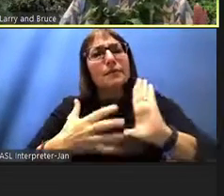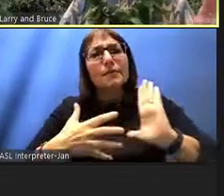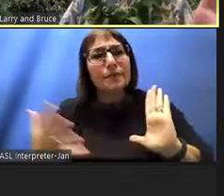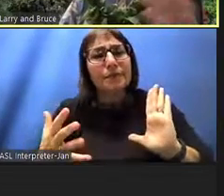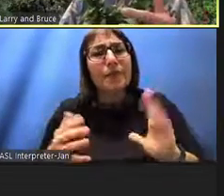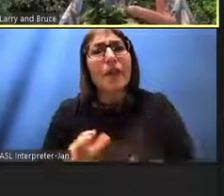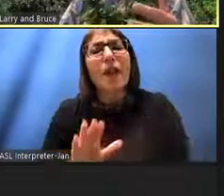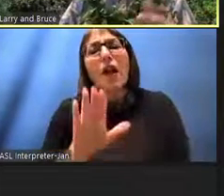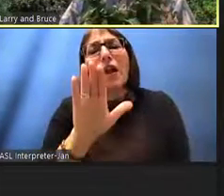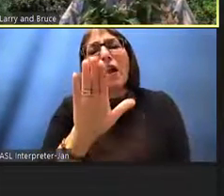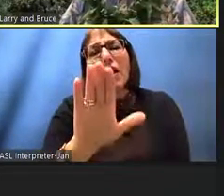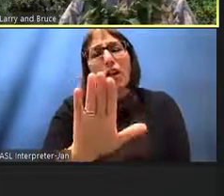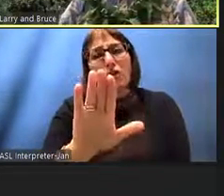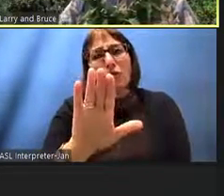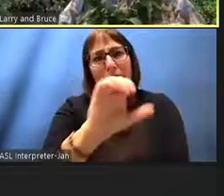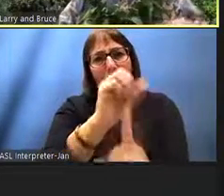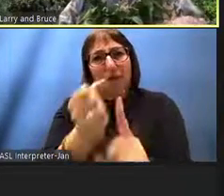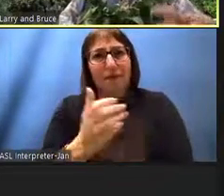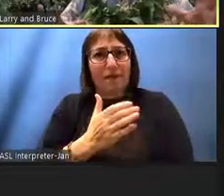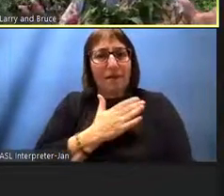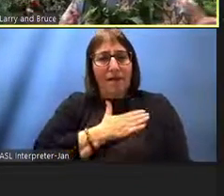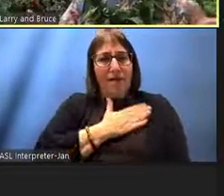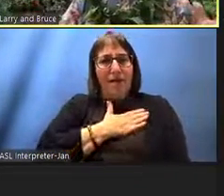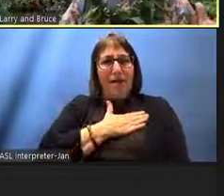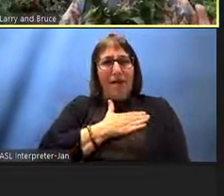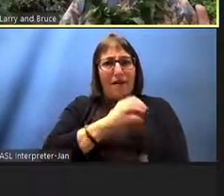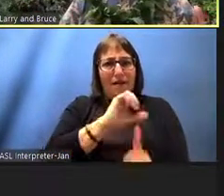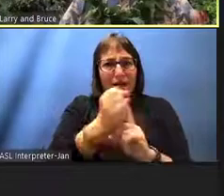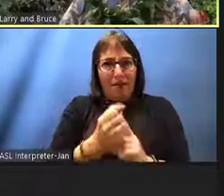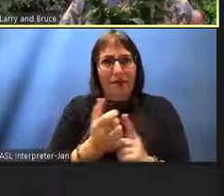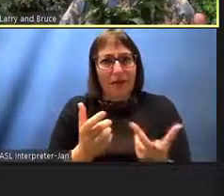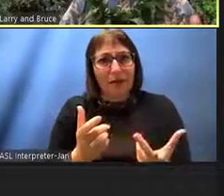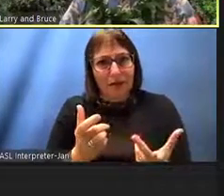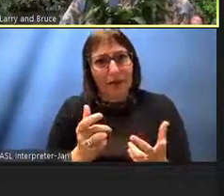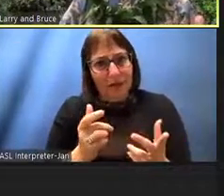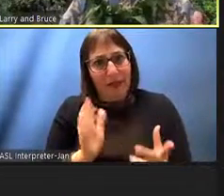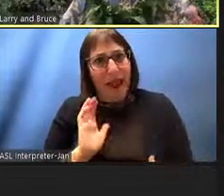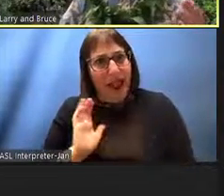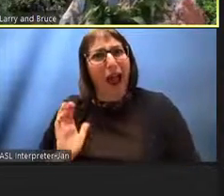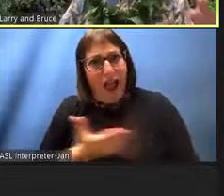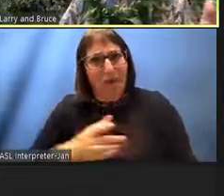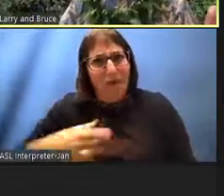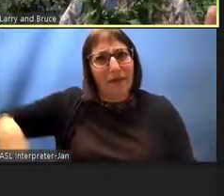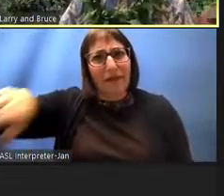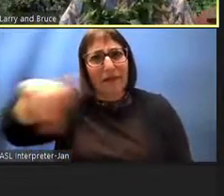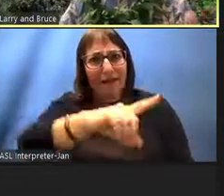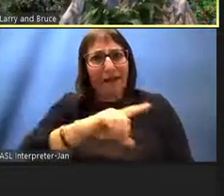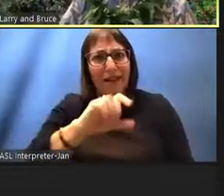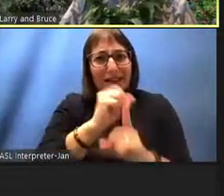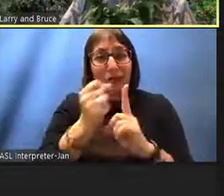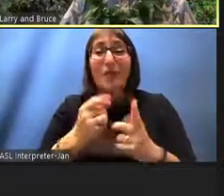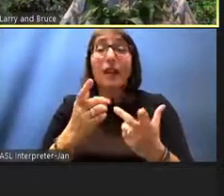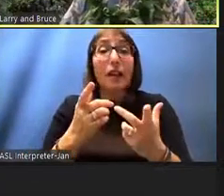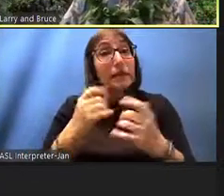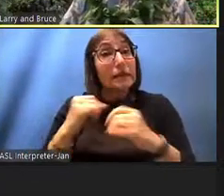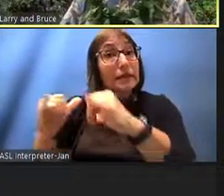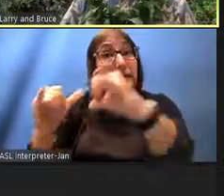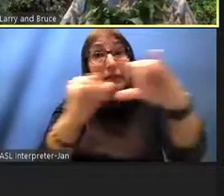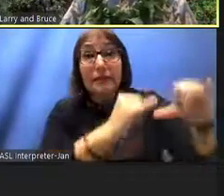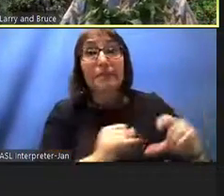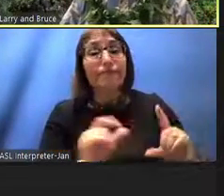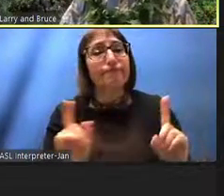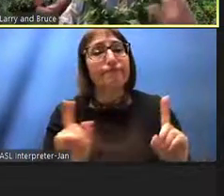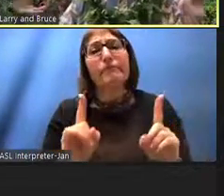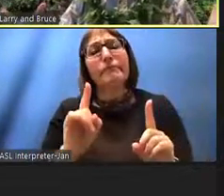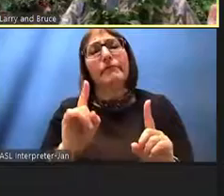our situation everybody's situation is a little different but